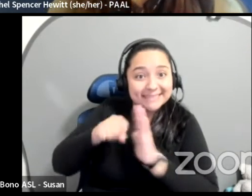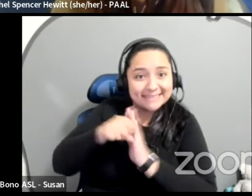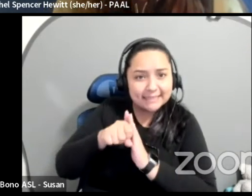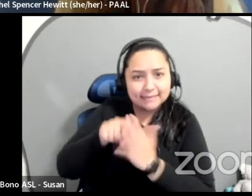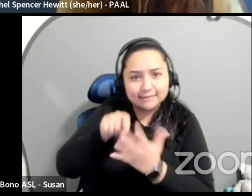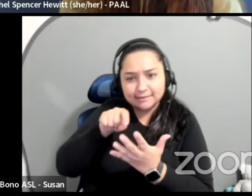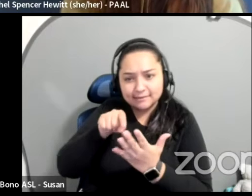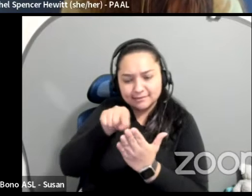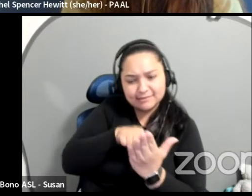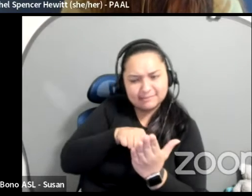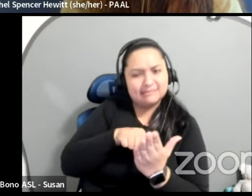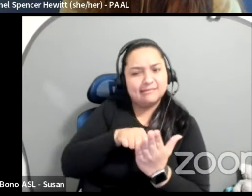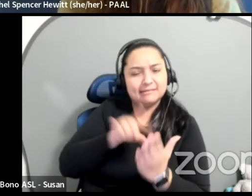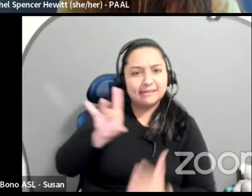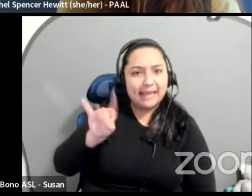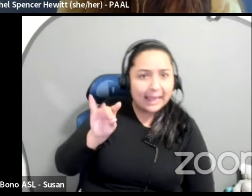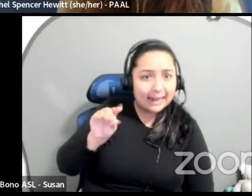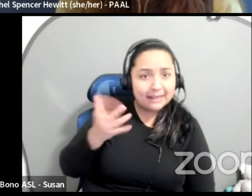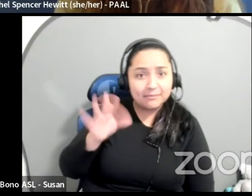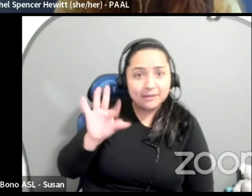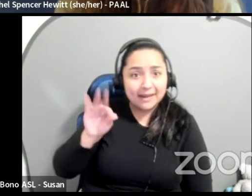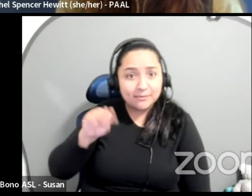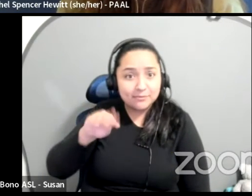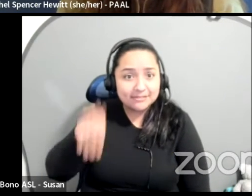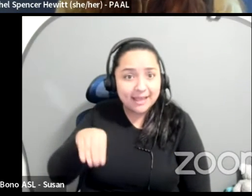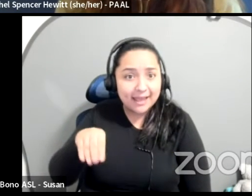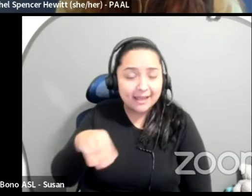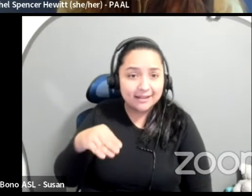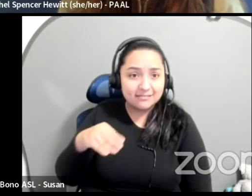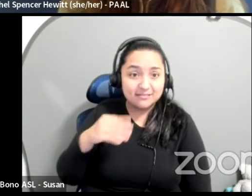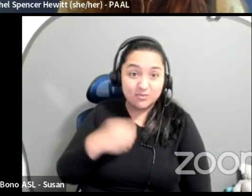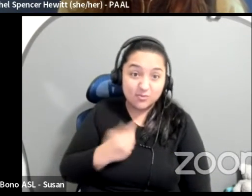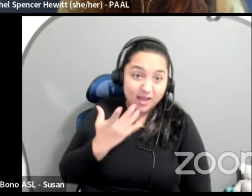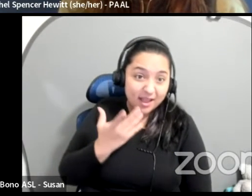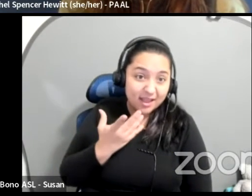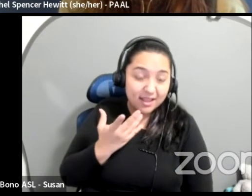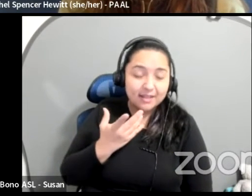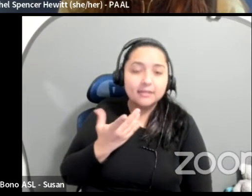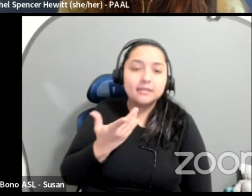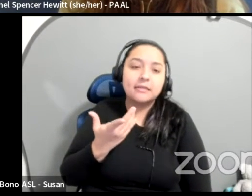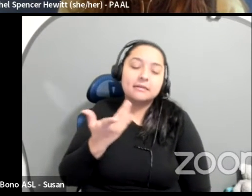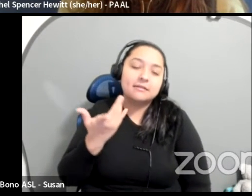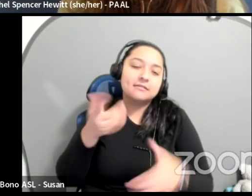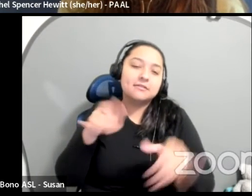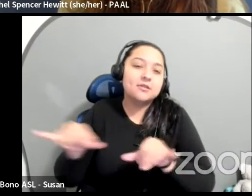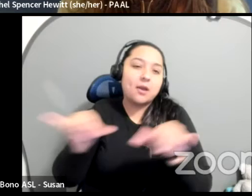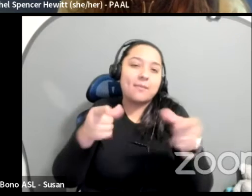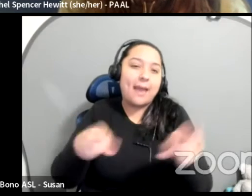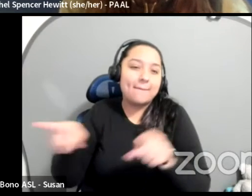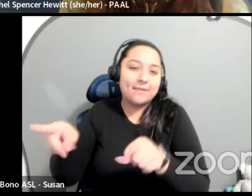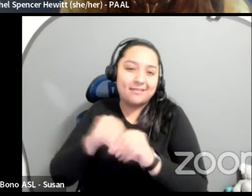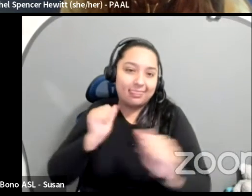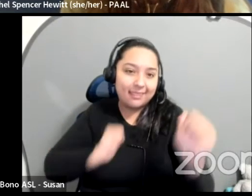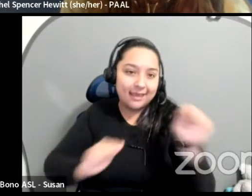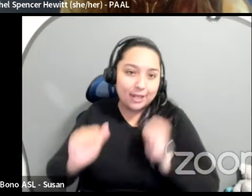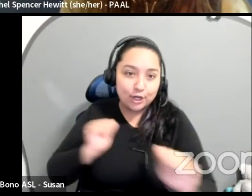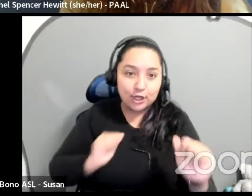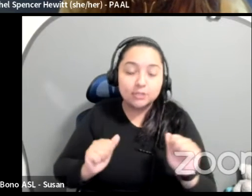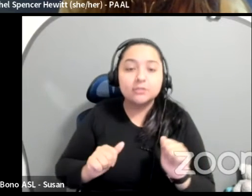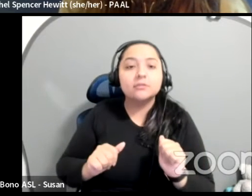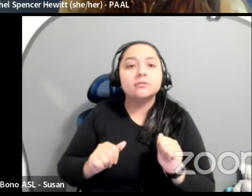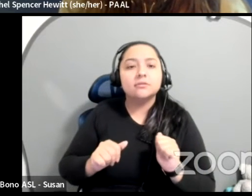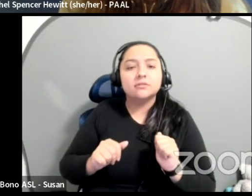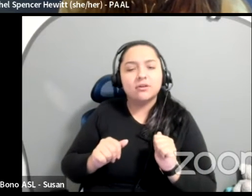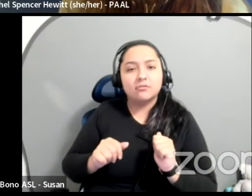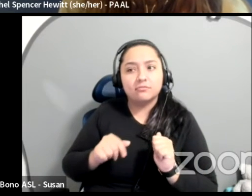not uncommon, you know, in a lot of theaters. Uh, how is that literally like, those are the people you're paying, right? So I'm not even talking about like the,